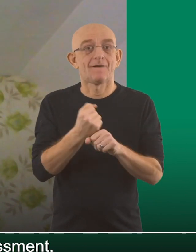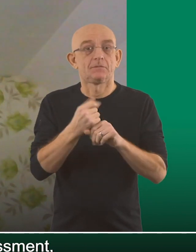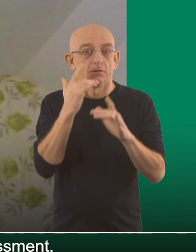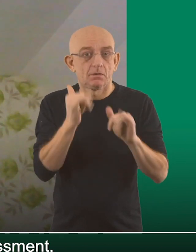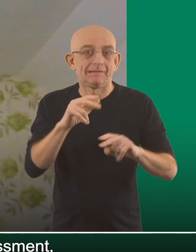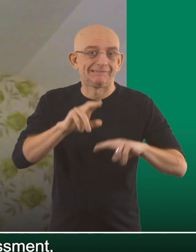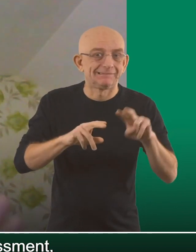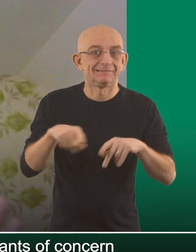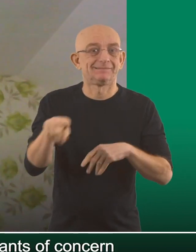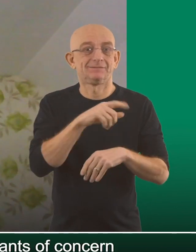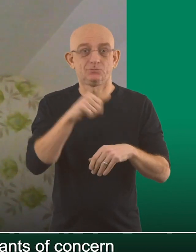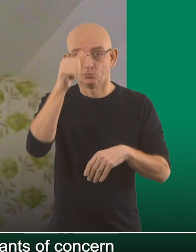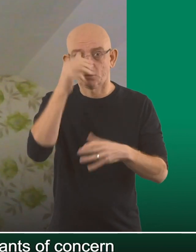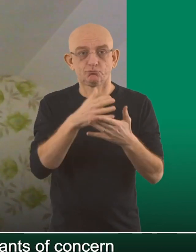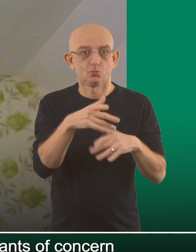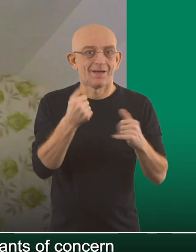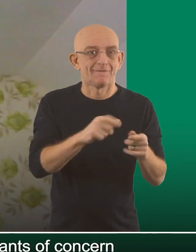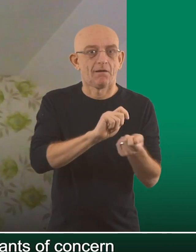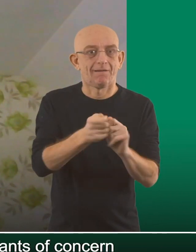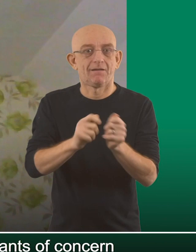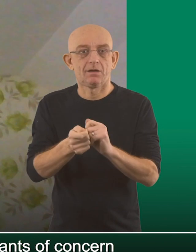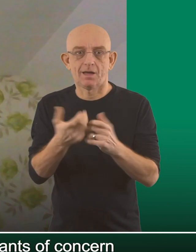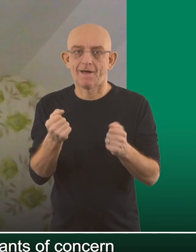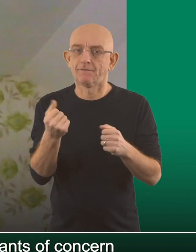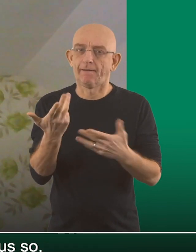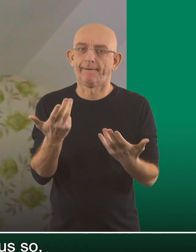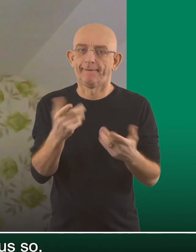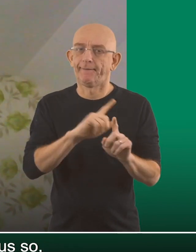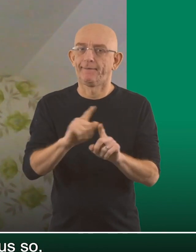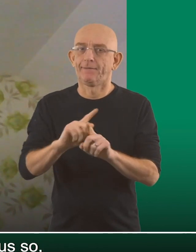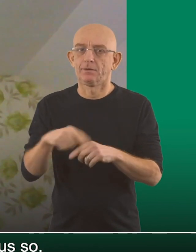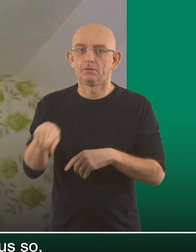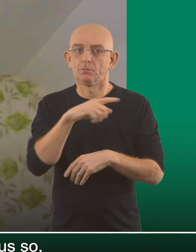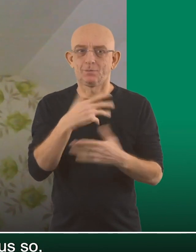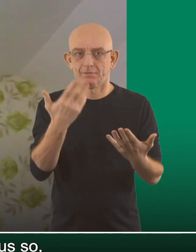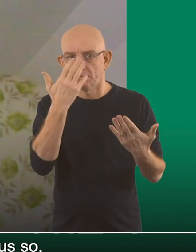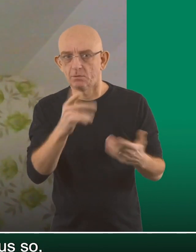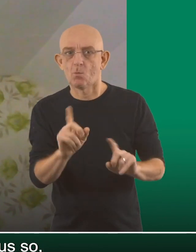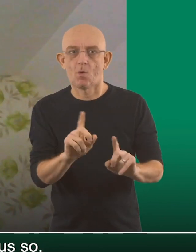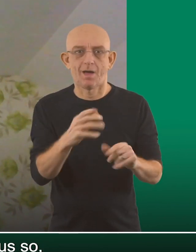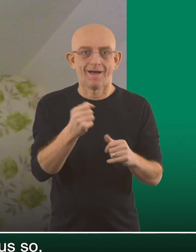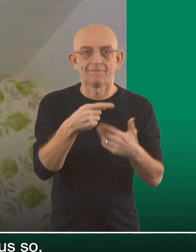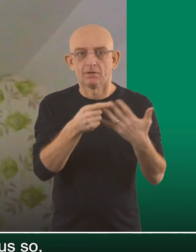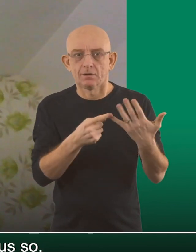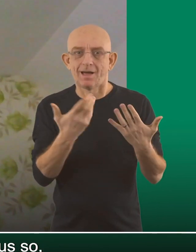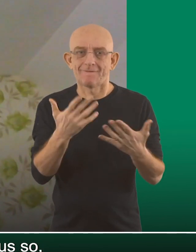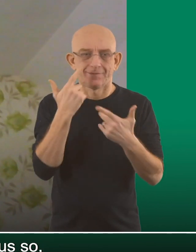the fourth test is the government's assessment is not fundamentally changed by new variants of concern. And that is an unknown to all of us. So we'll need to bear